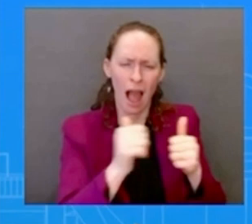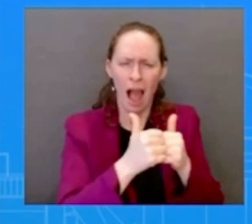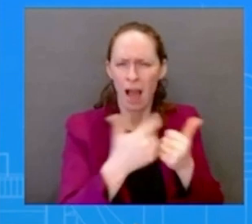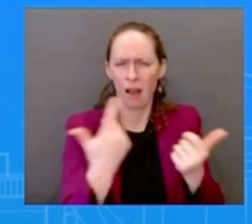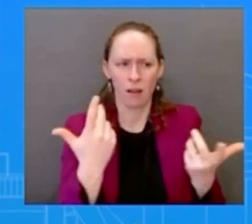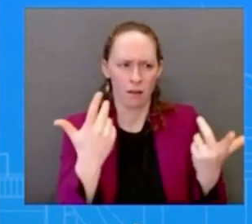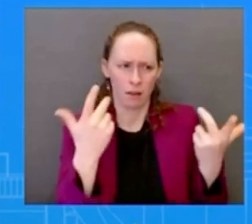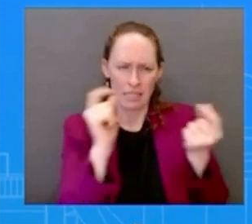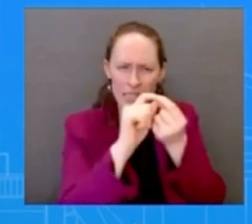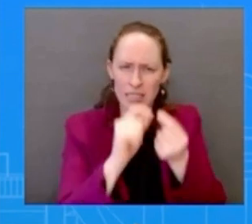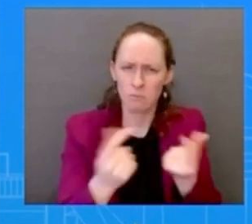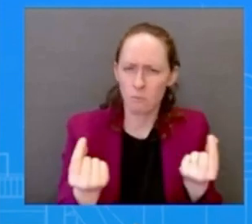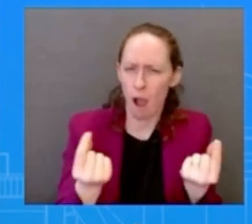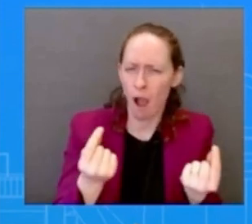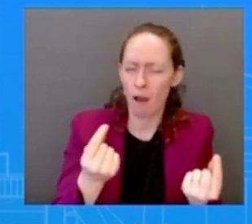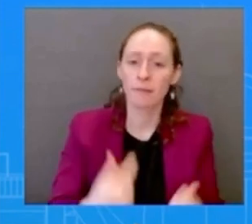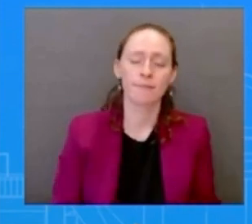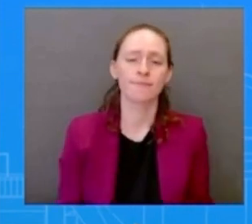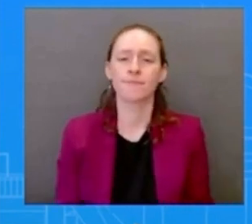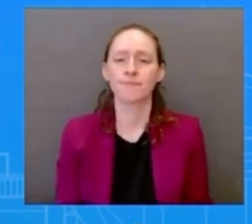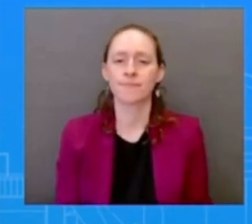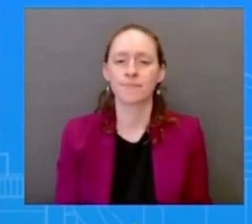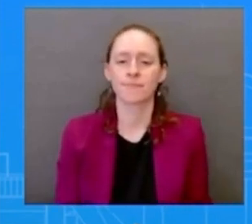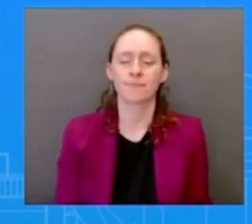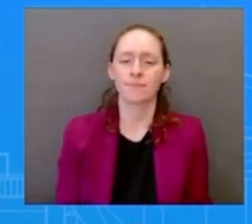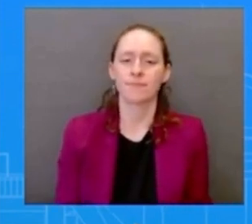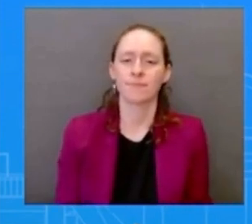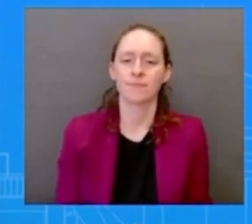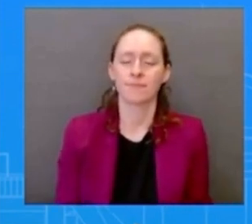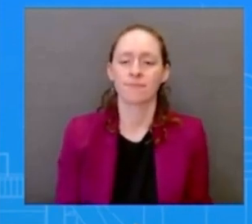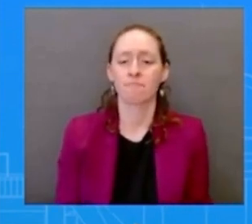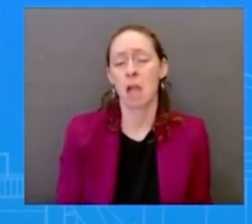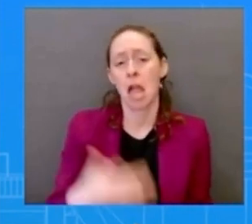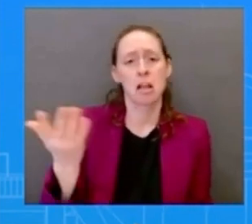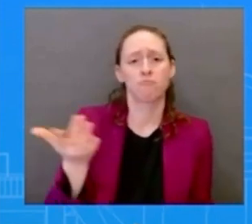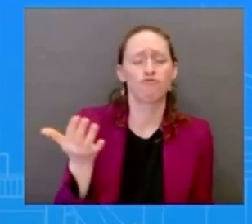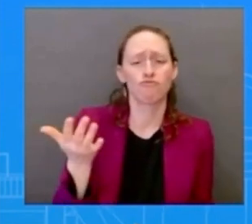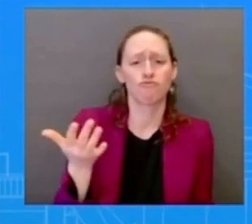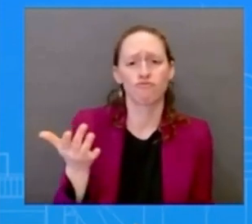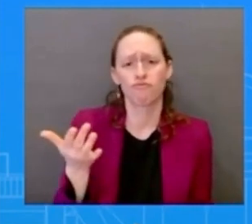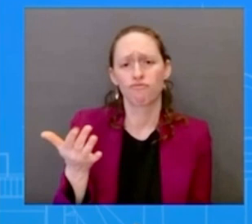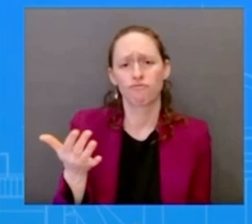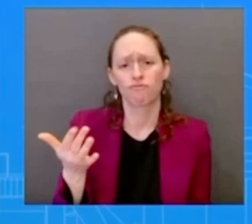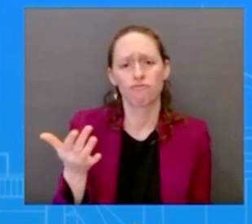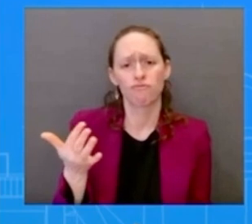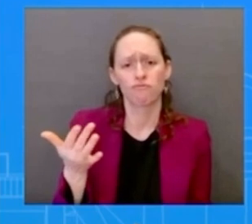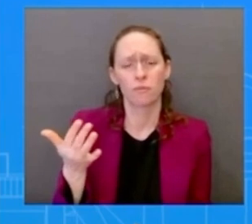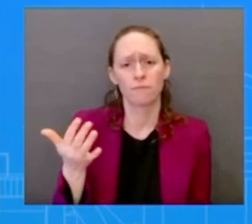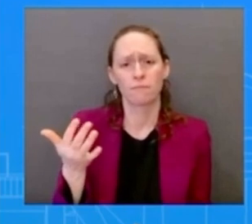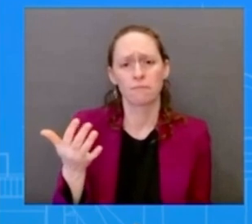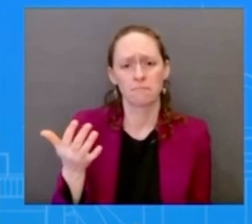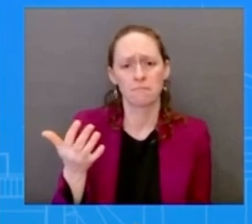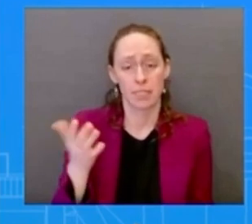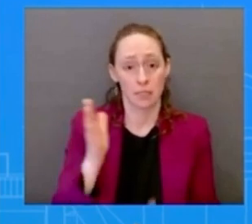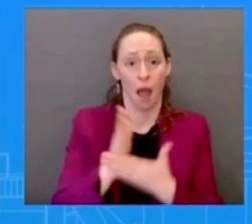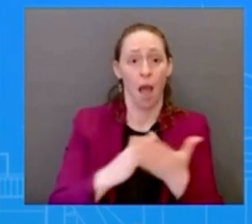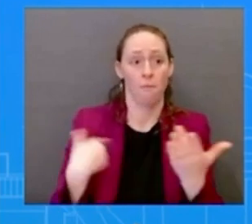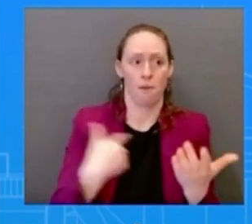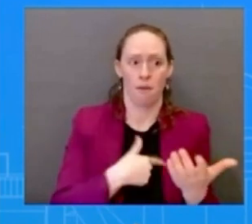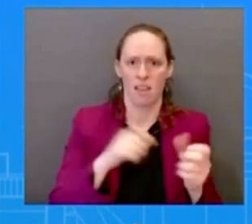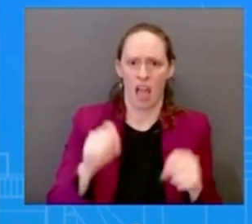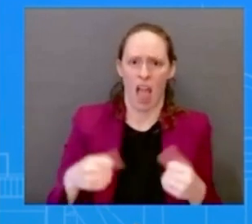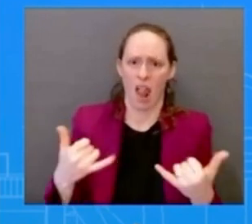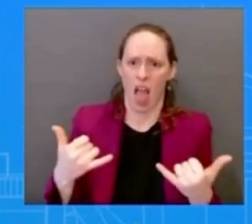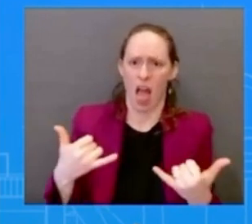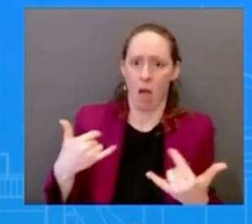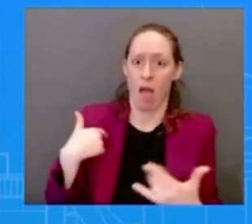can't uh there's quite a bit that we can do uh administratively but without congress uh there's not without congress we can't fully deal with